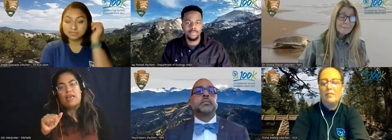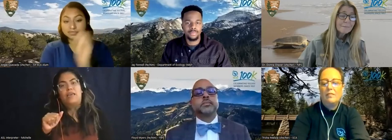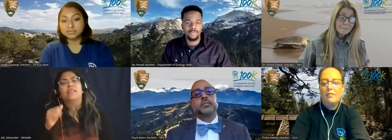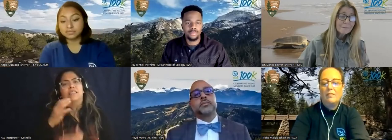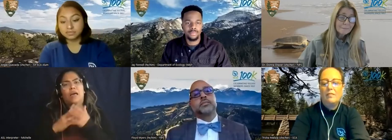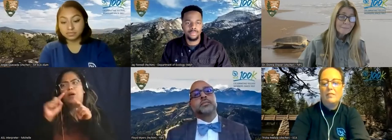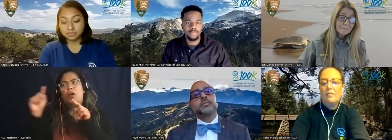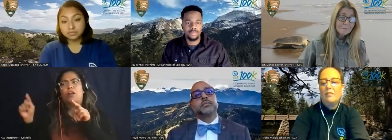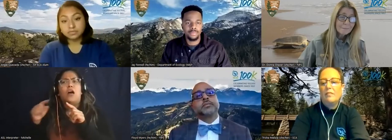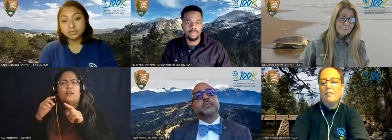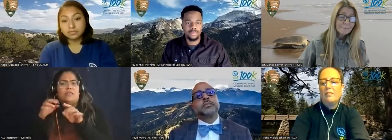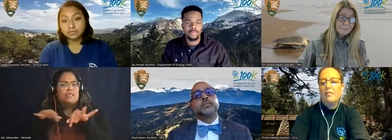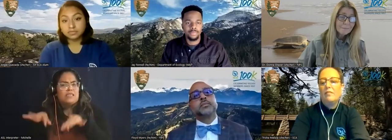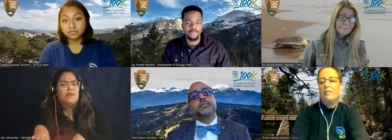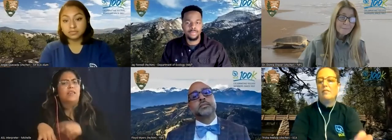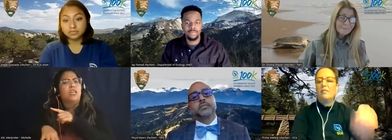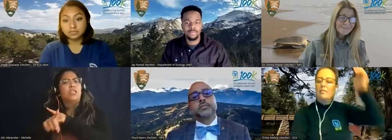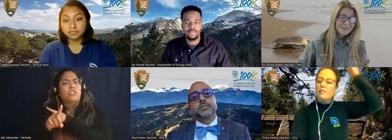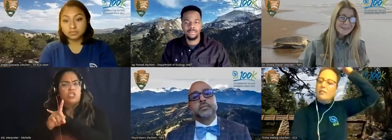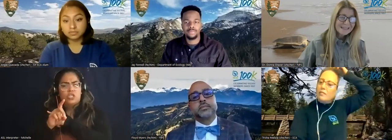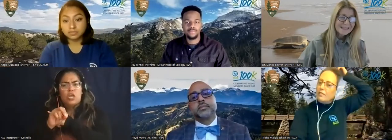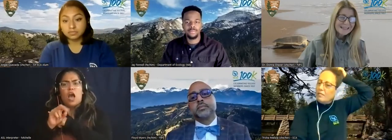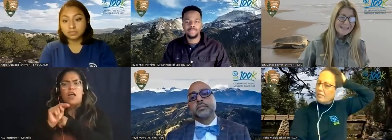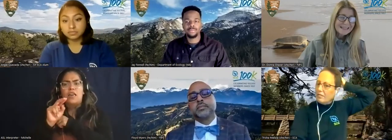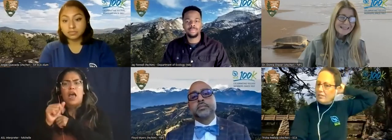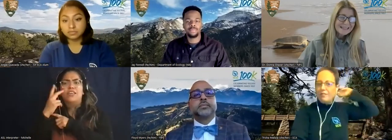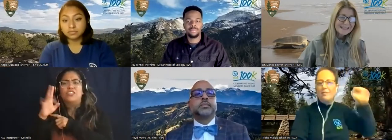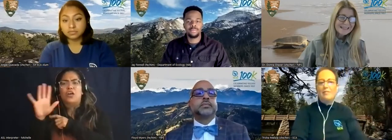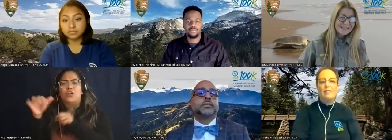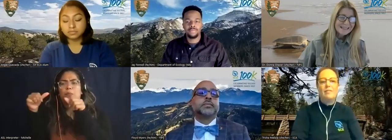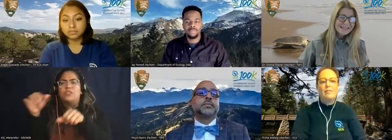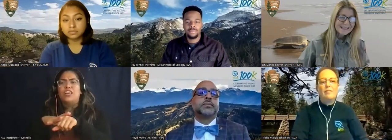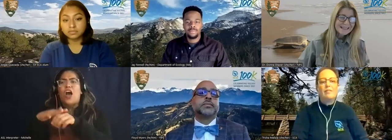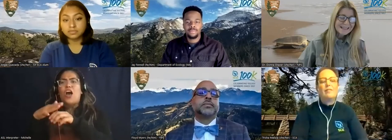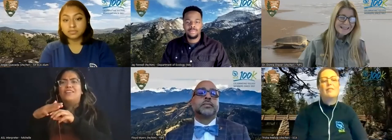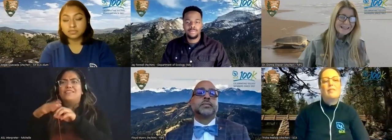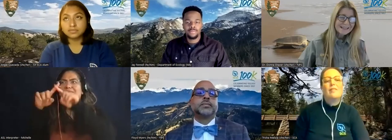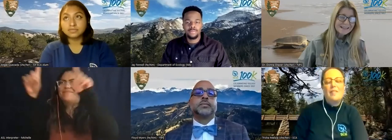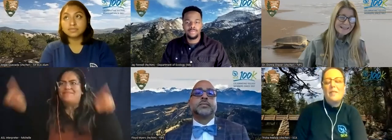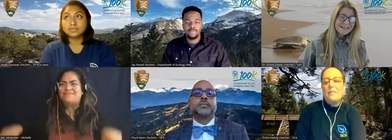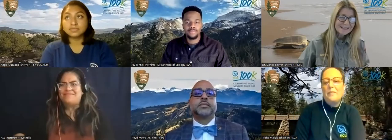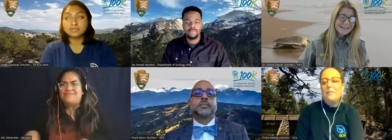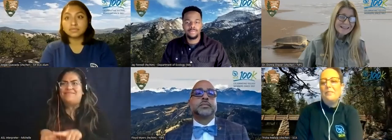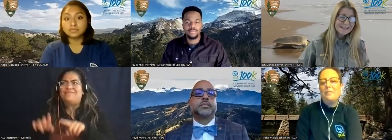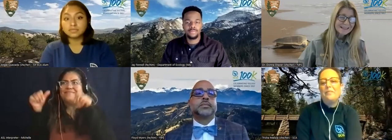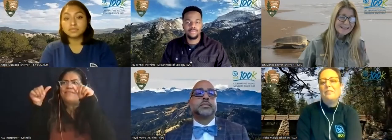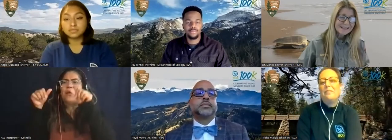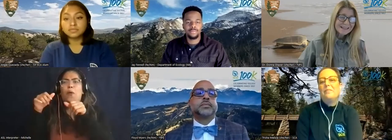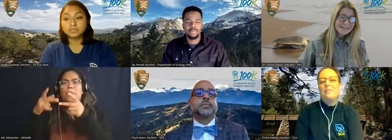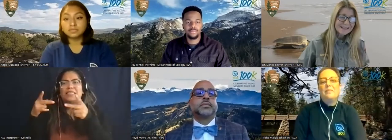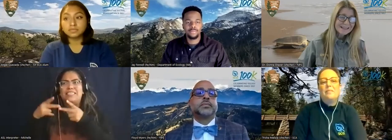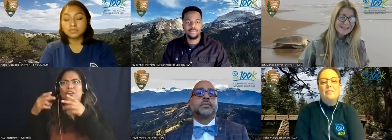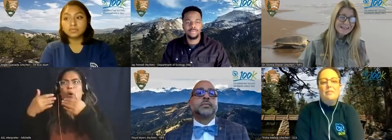mentioned earlier that you originally saw your uh posting on a fire hanging on the bulletin board um but if anybody wants to speak more about